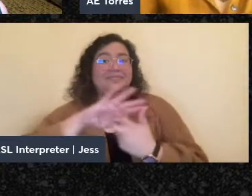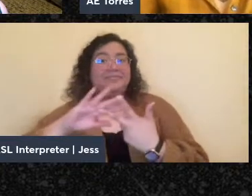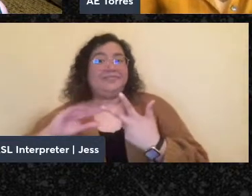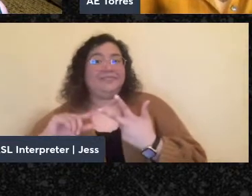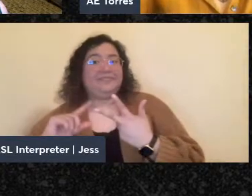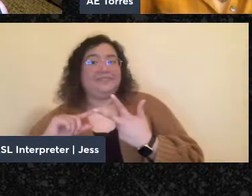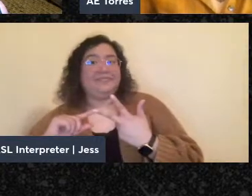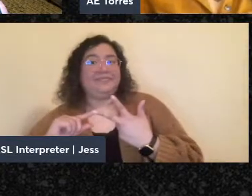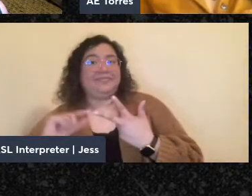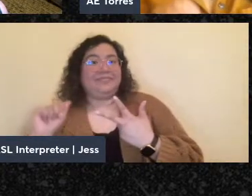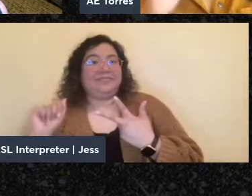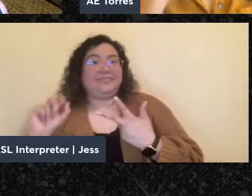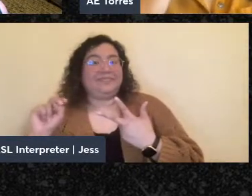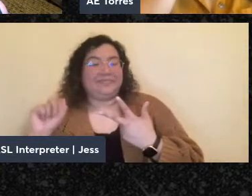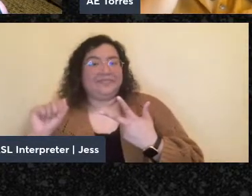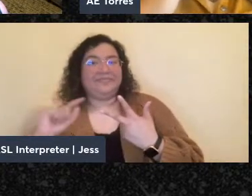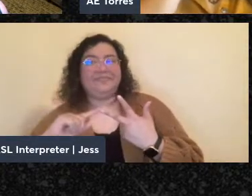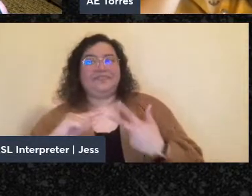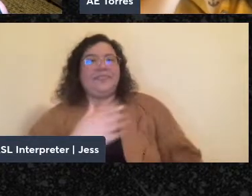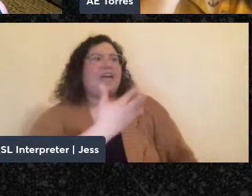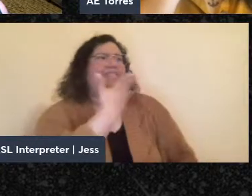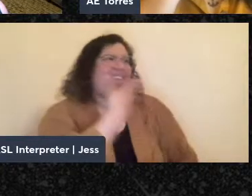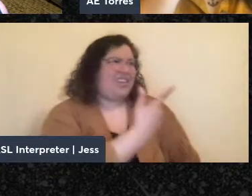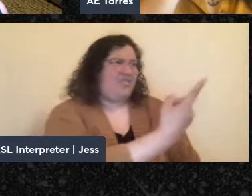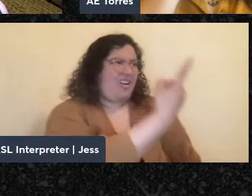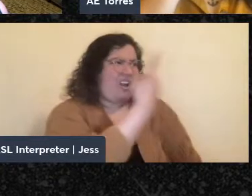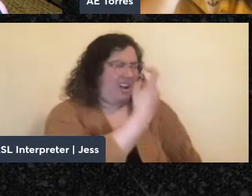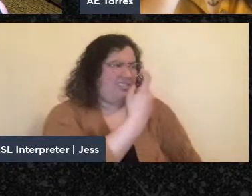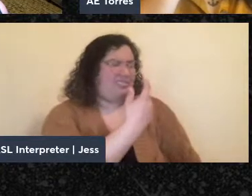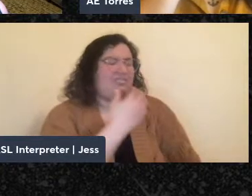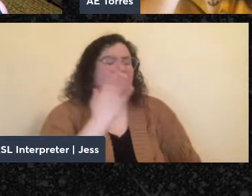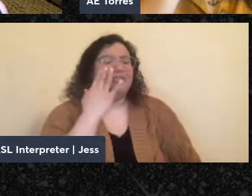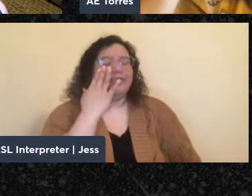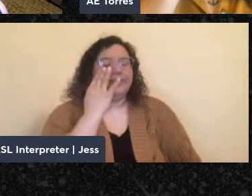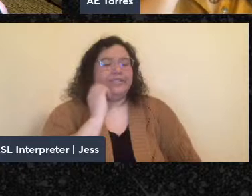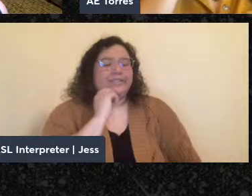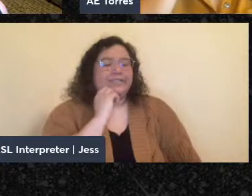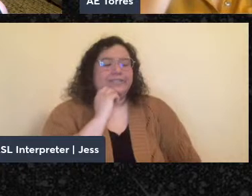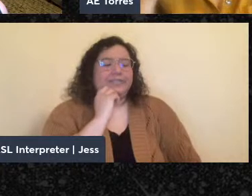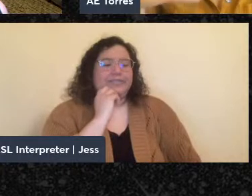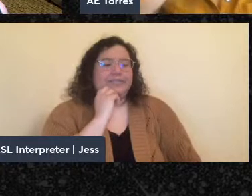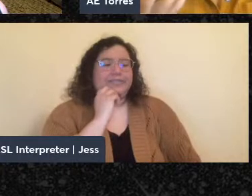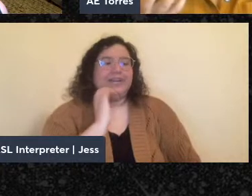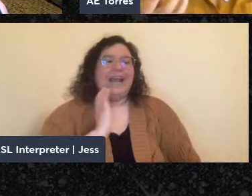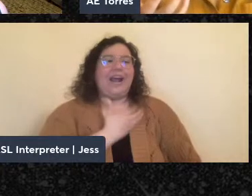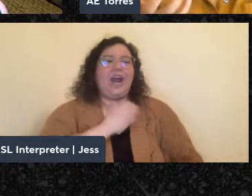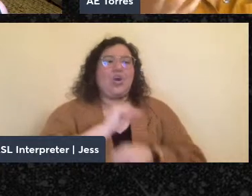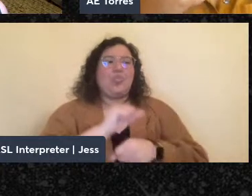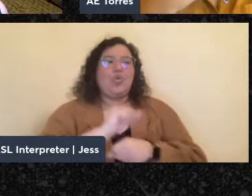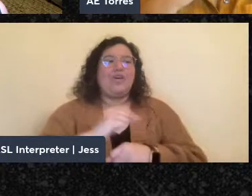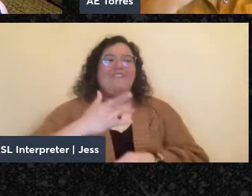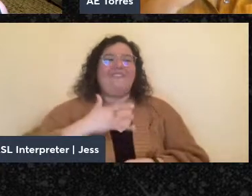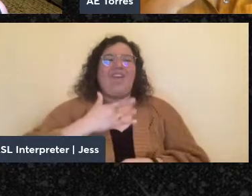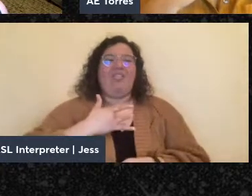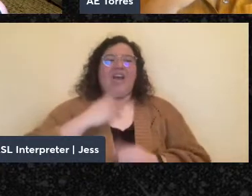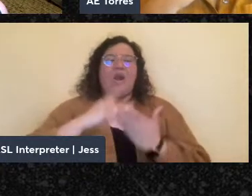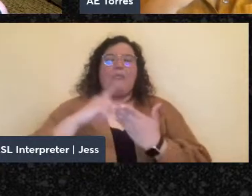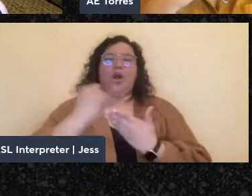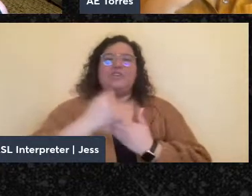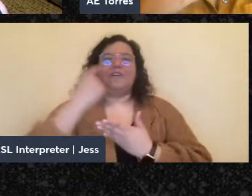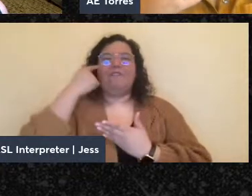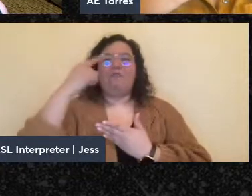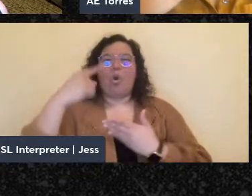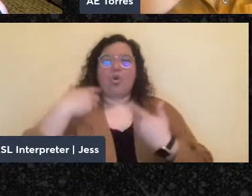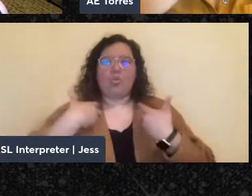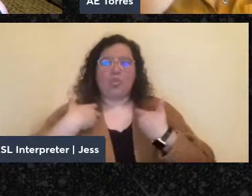Sure. Thank you for the question. I think of our work as a recovery project, but not